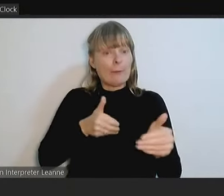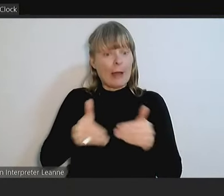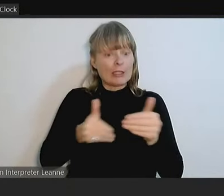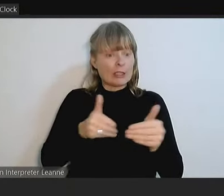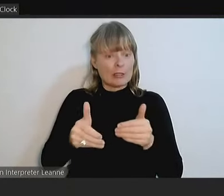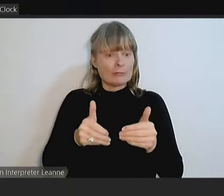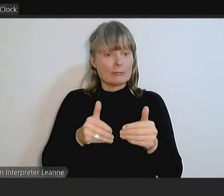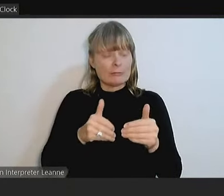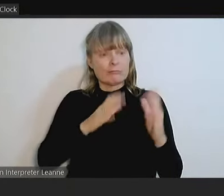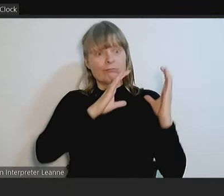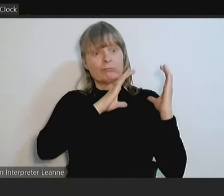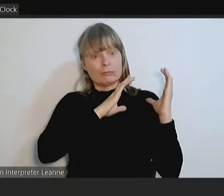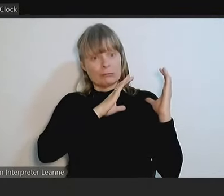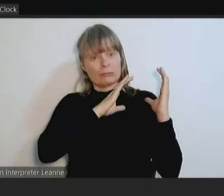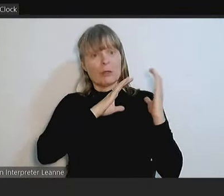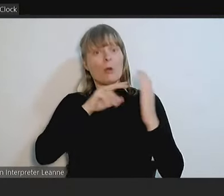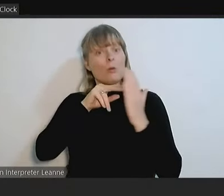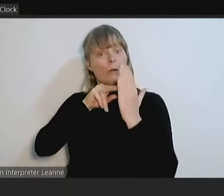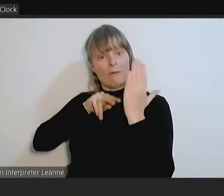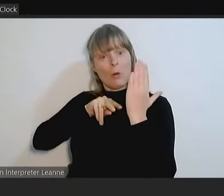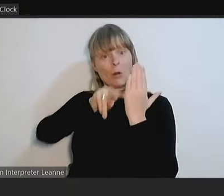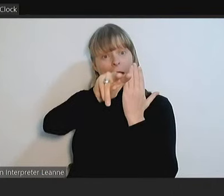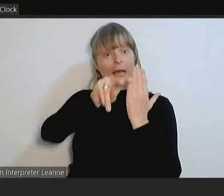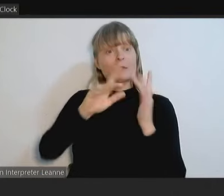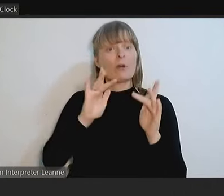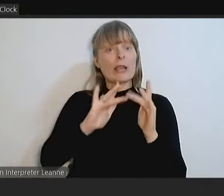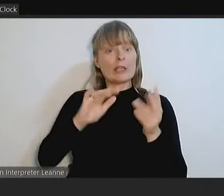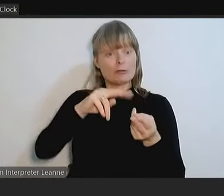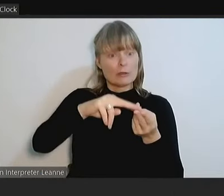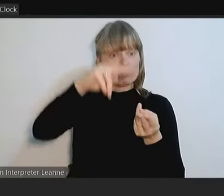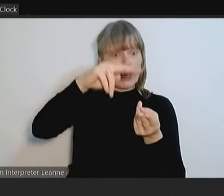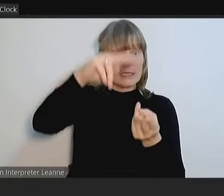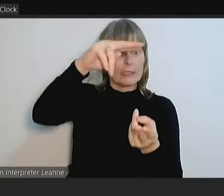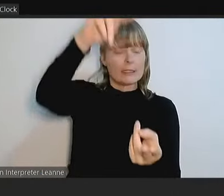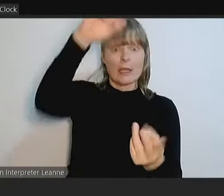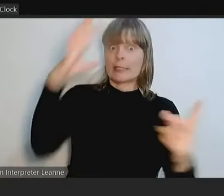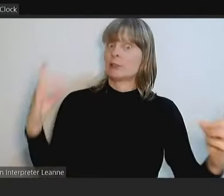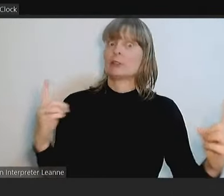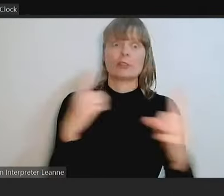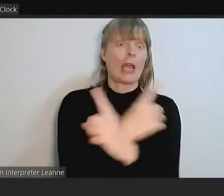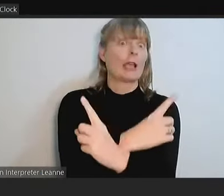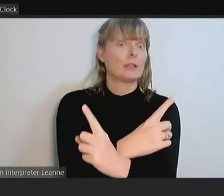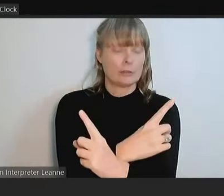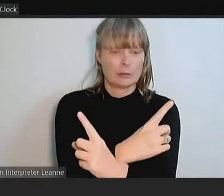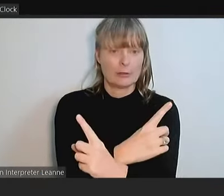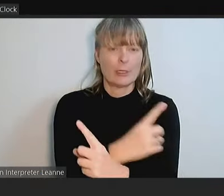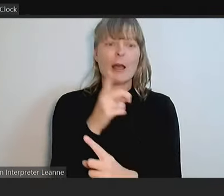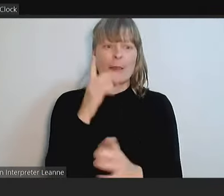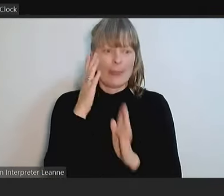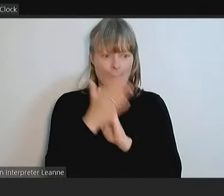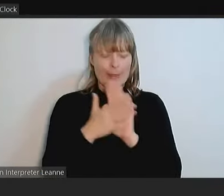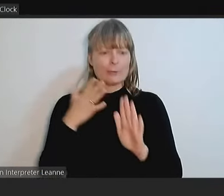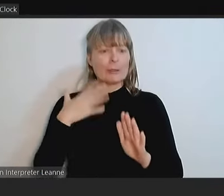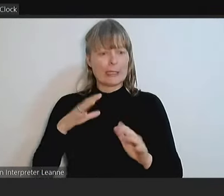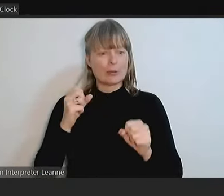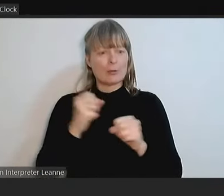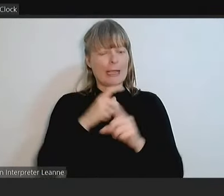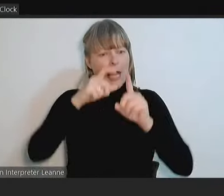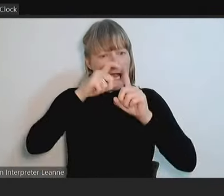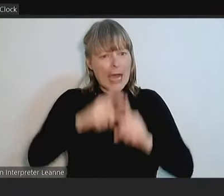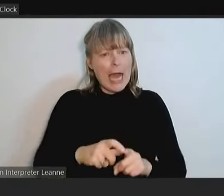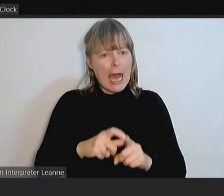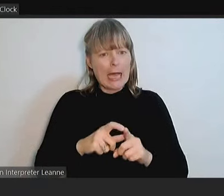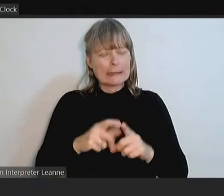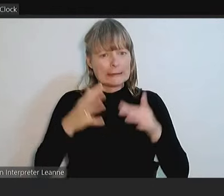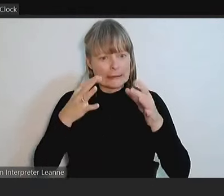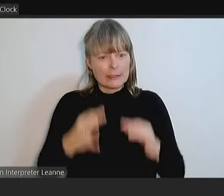has really changed over the last period and we now have to make some really tough decisions, which is what this budget is. I know